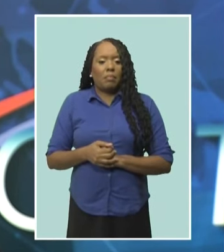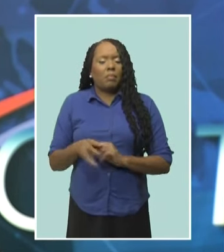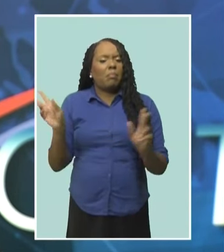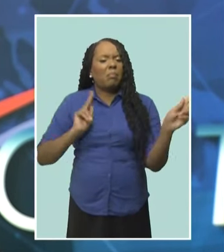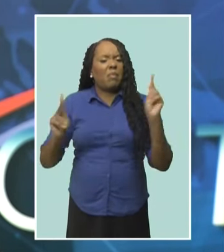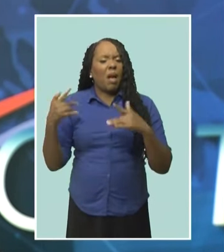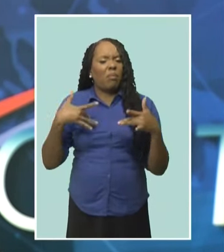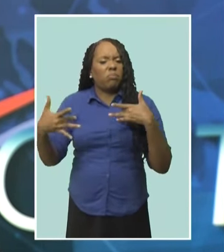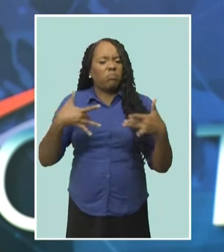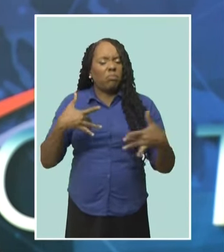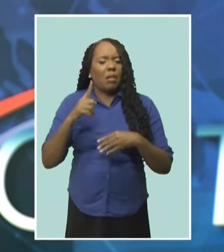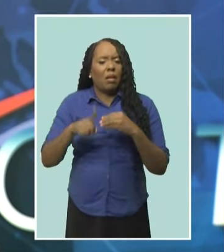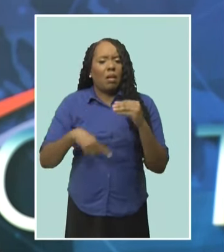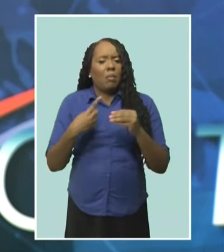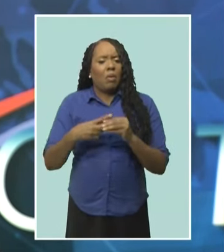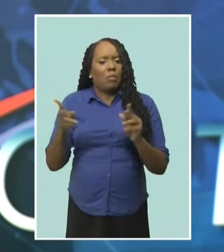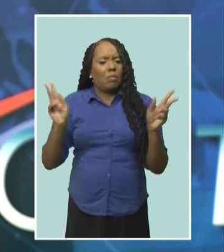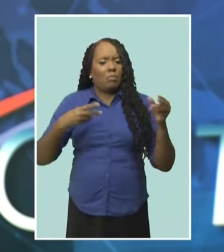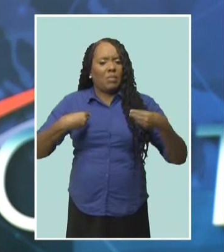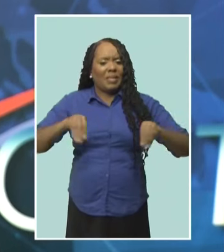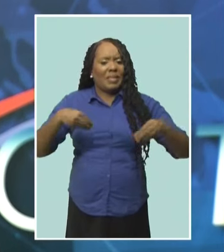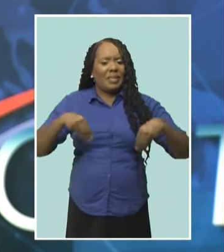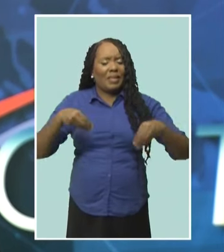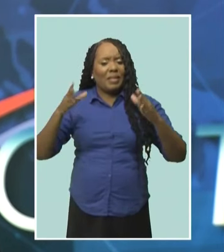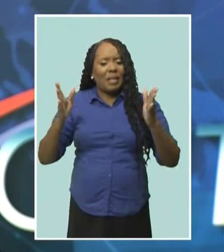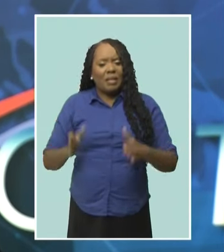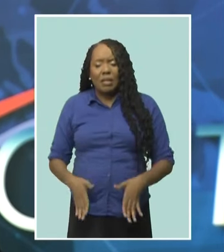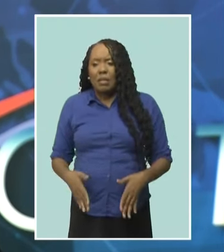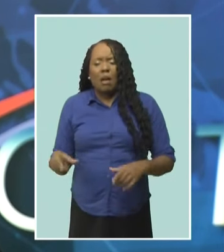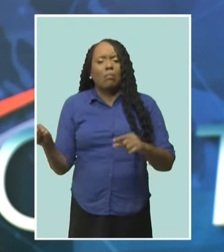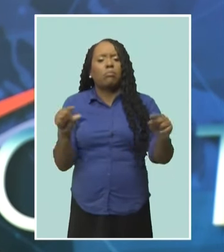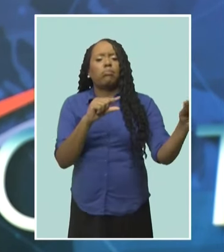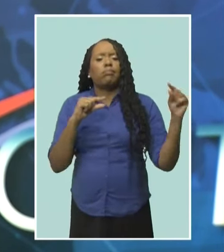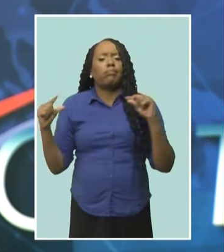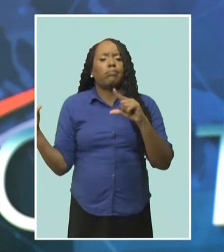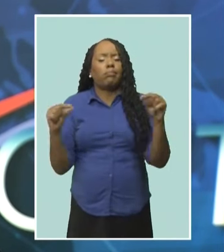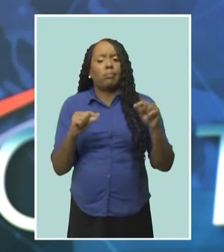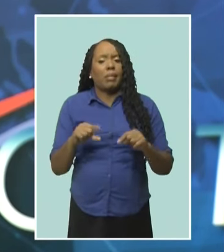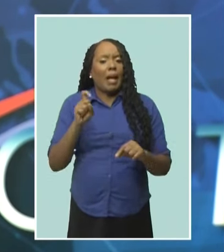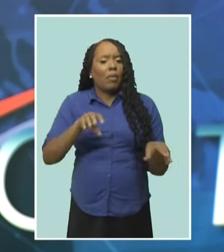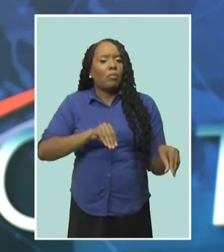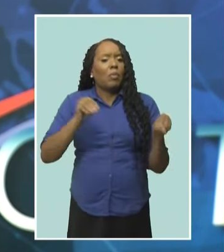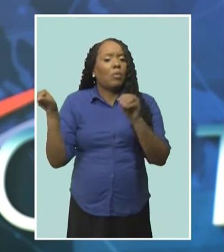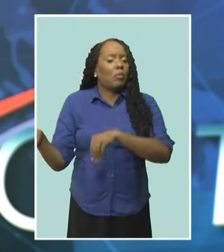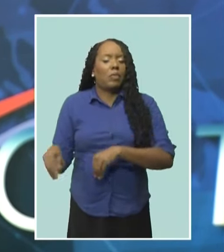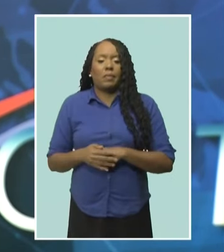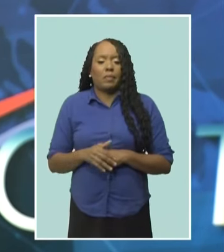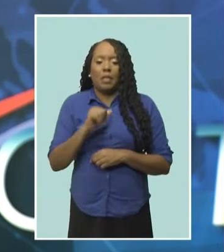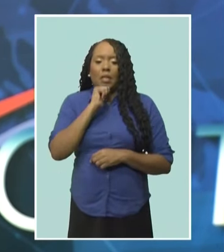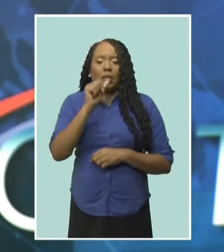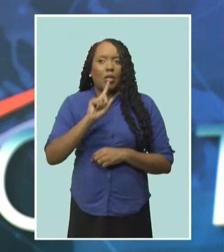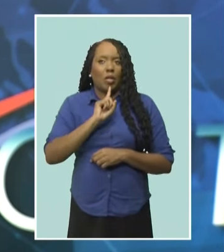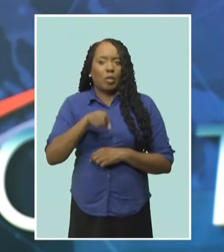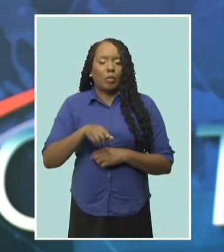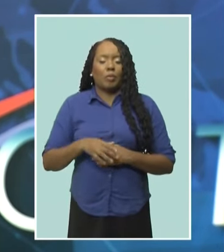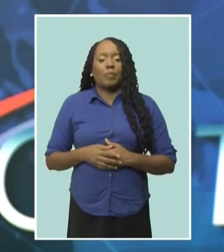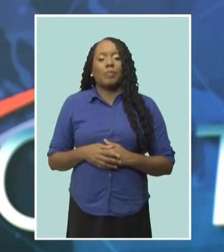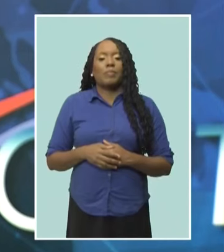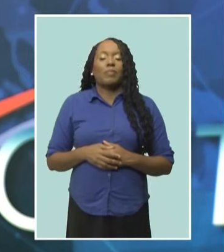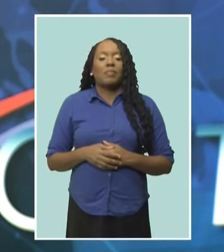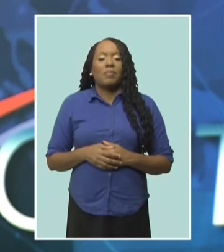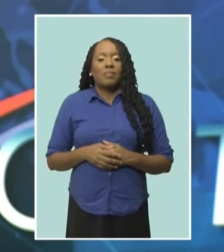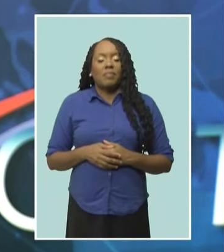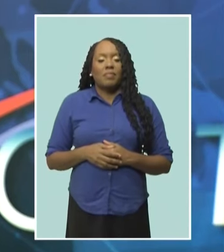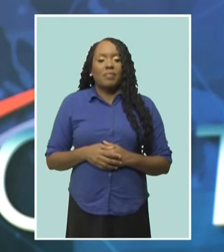reports of concerns raised by some Cheapside vendors regarding rumours of them being displaced. Crystal Hoyt has that